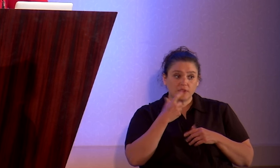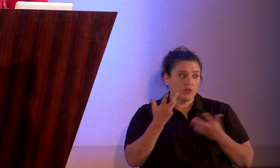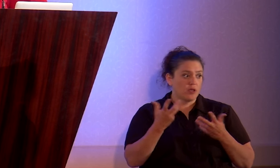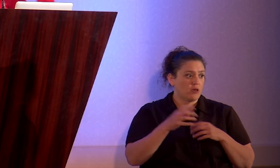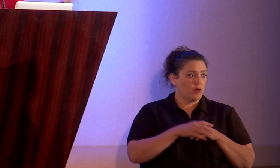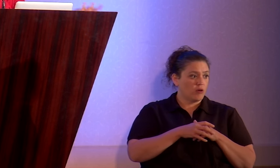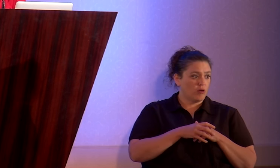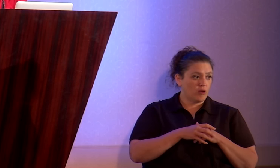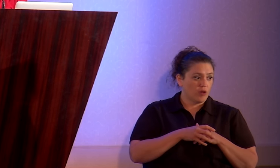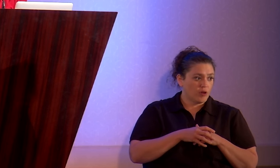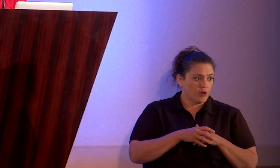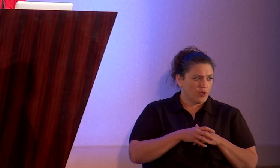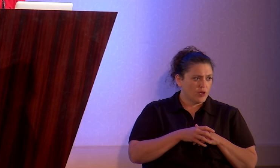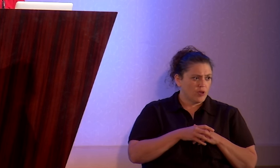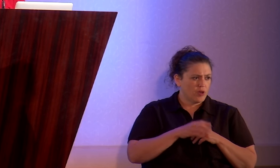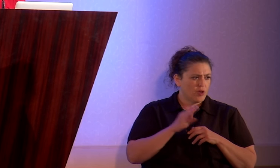handles,